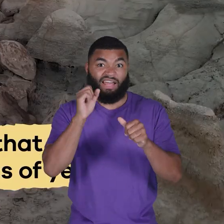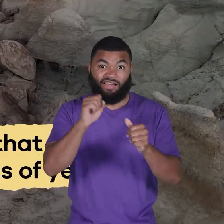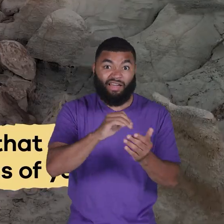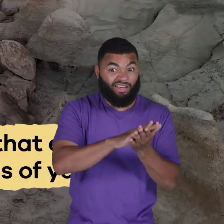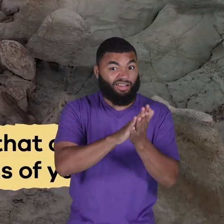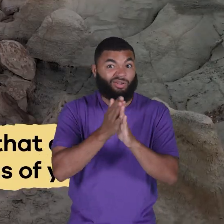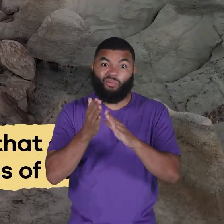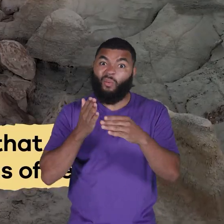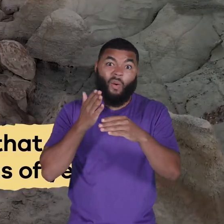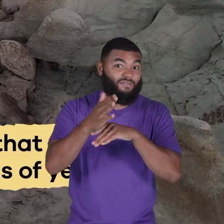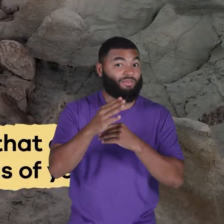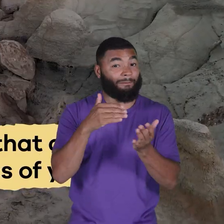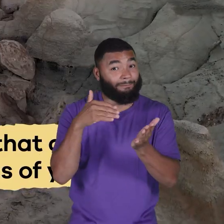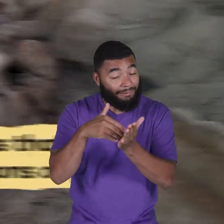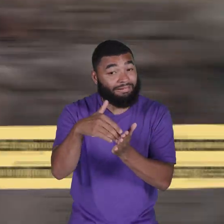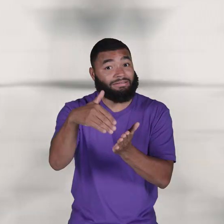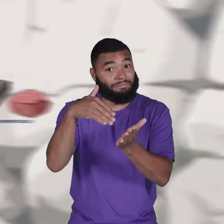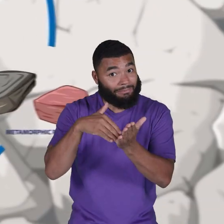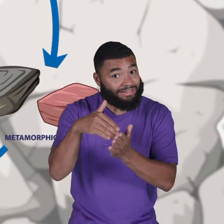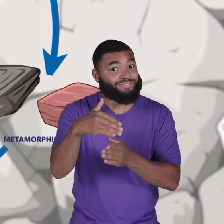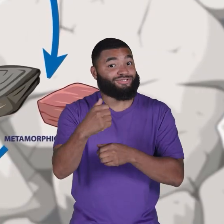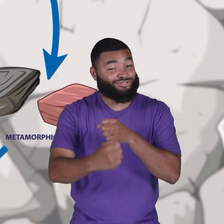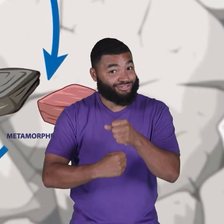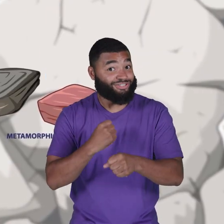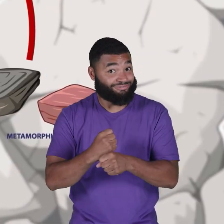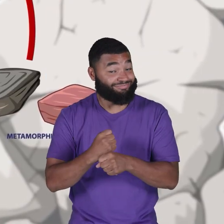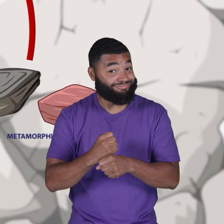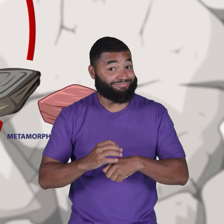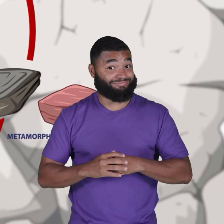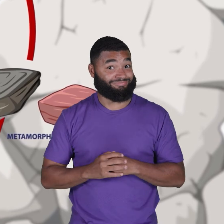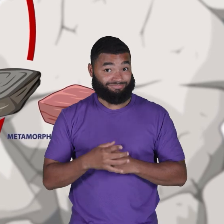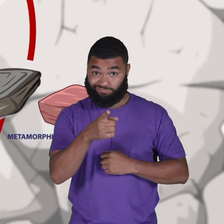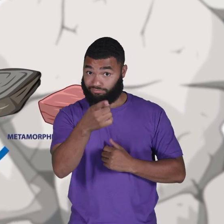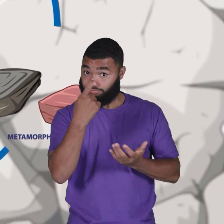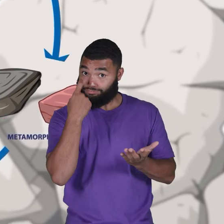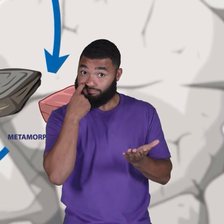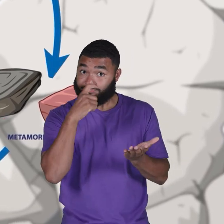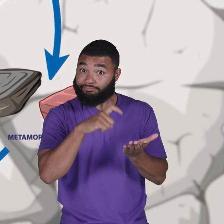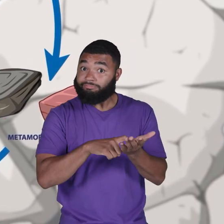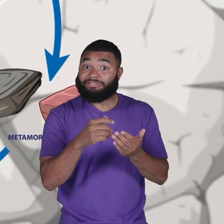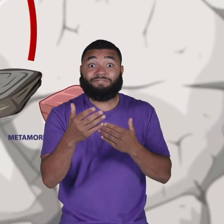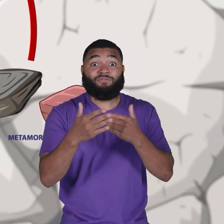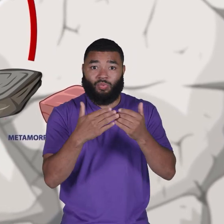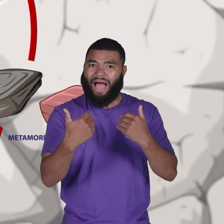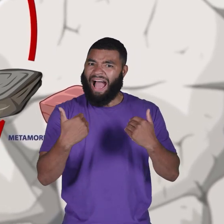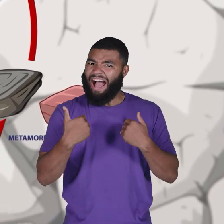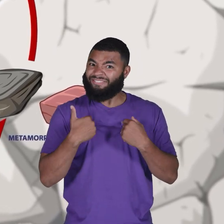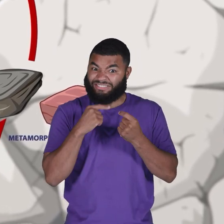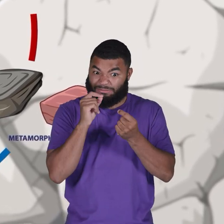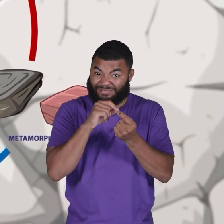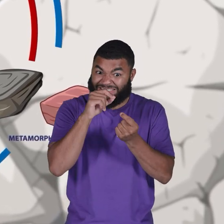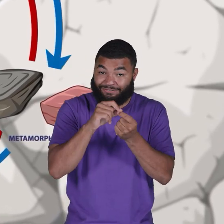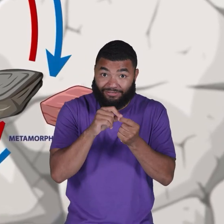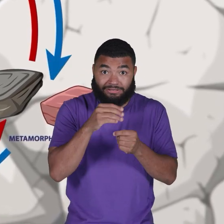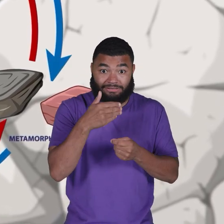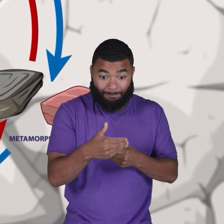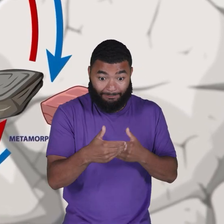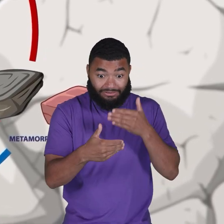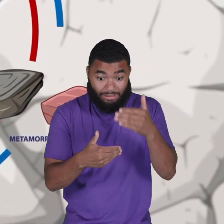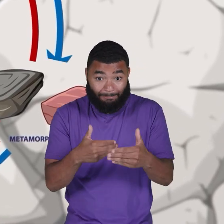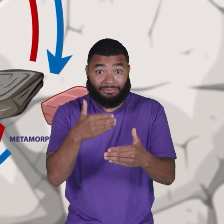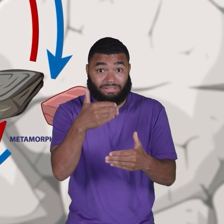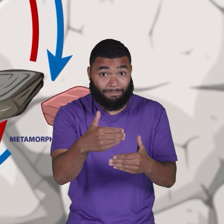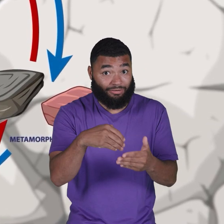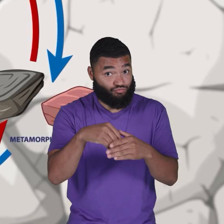of millions of years. As you will see, even though there are specific steps in the rock cycle,